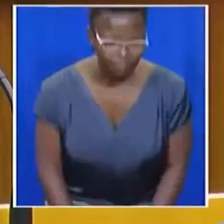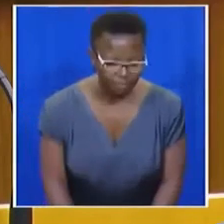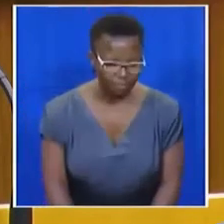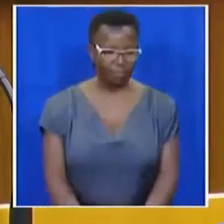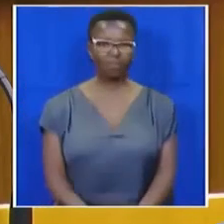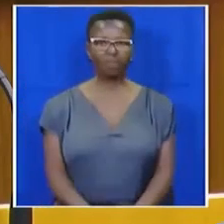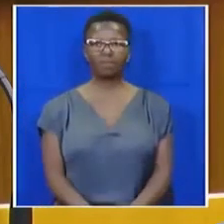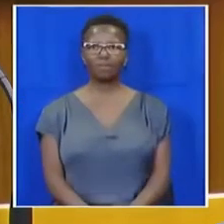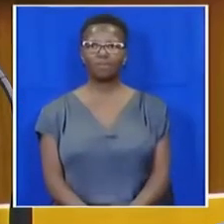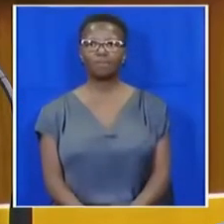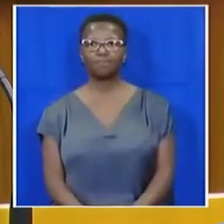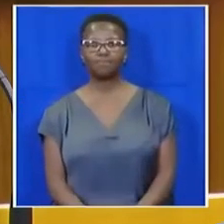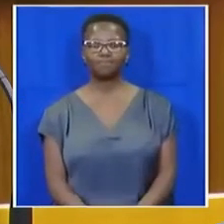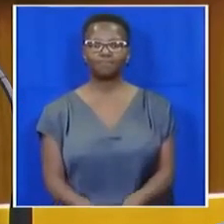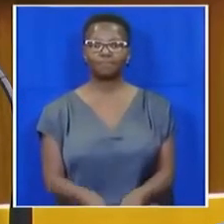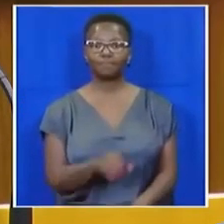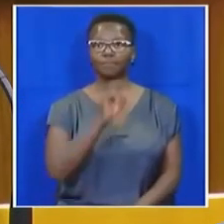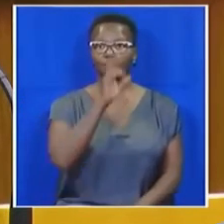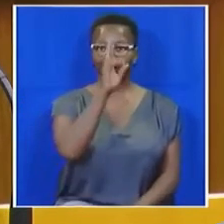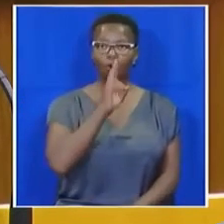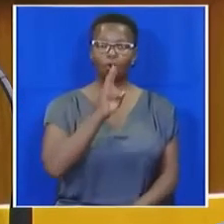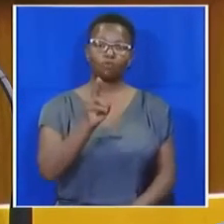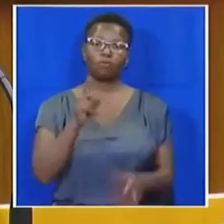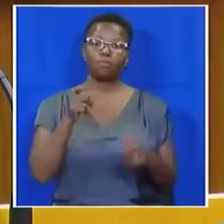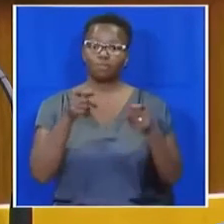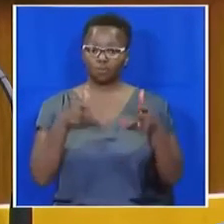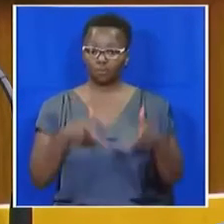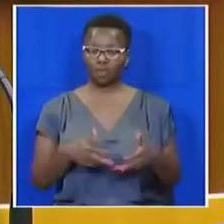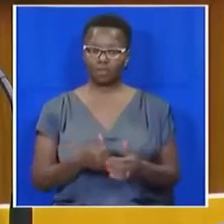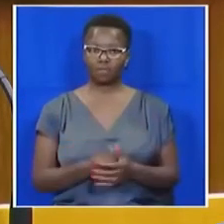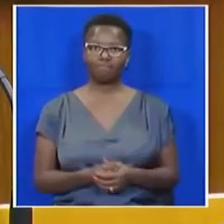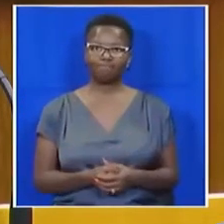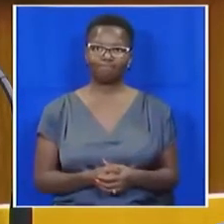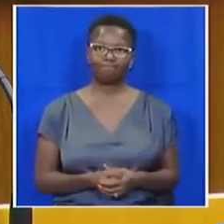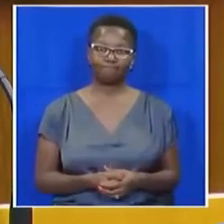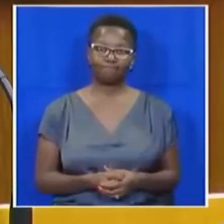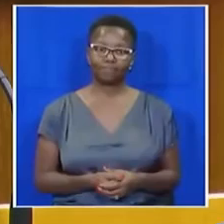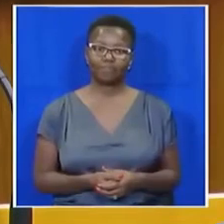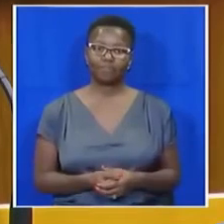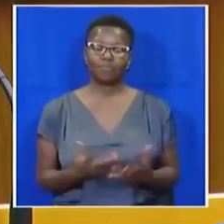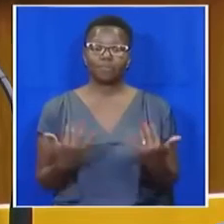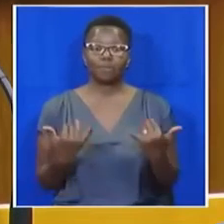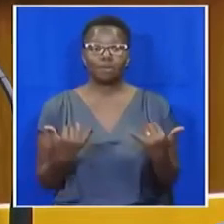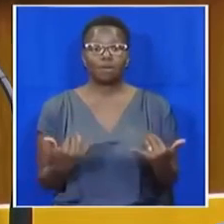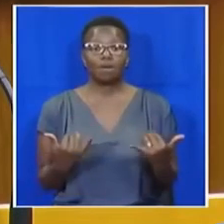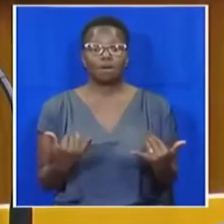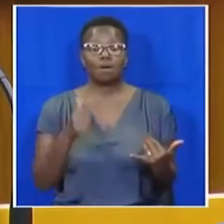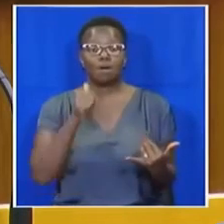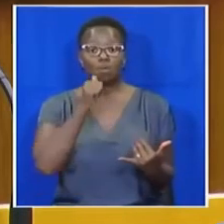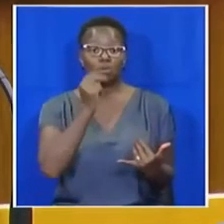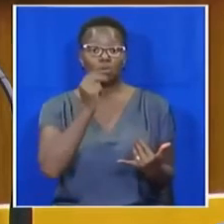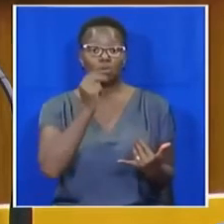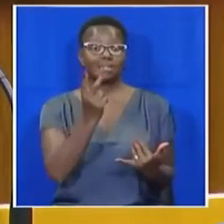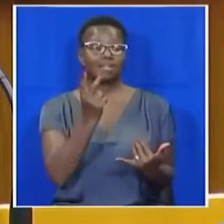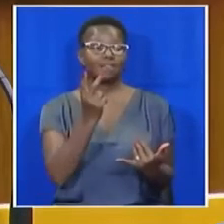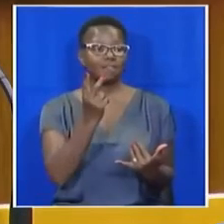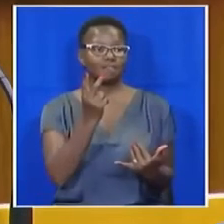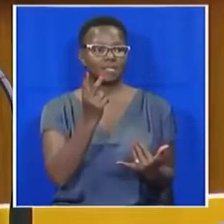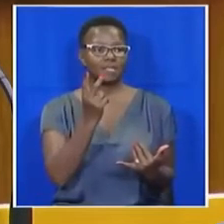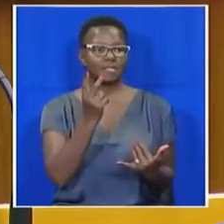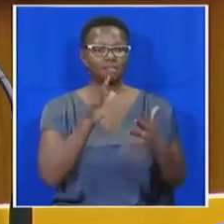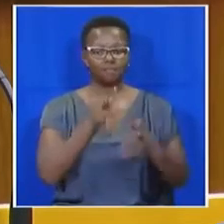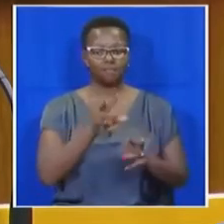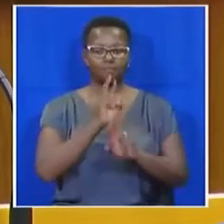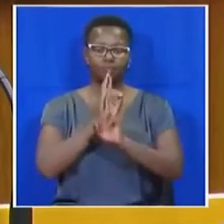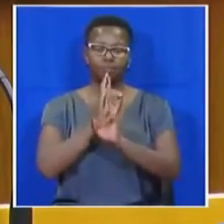Now, Honourable Speaker, when you read the report of how